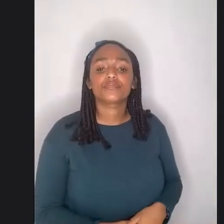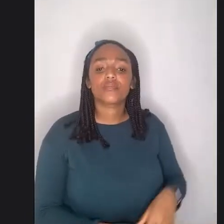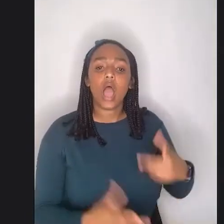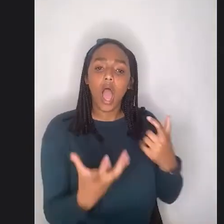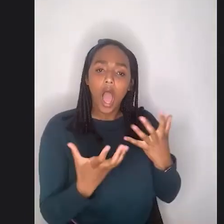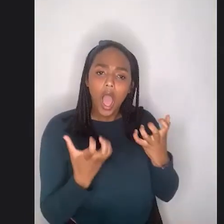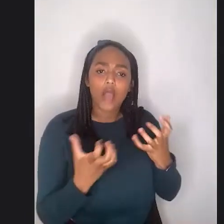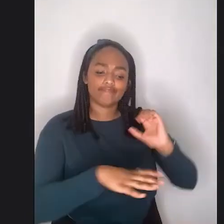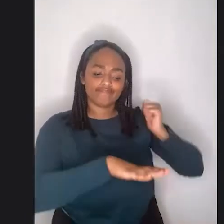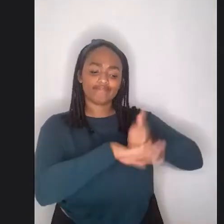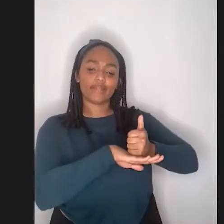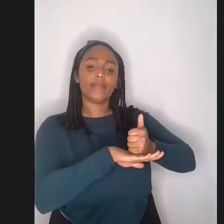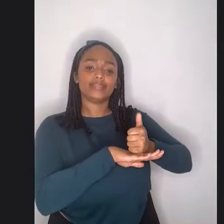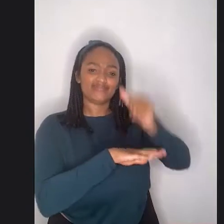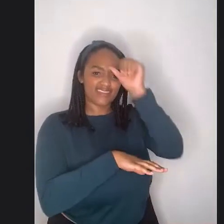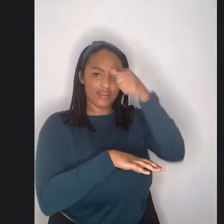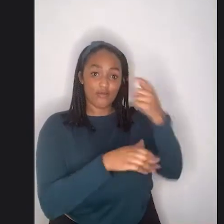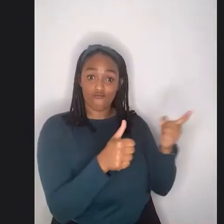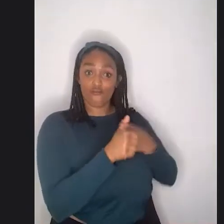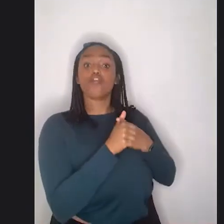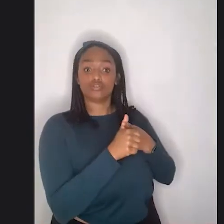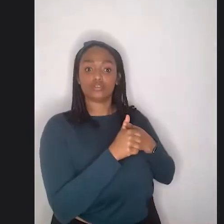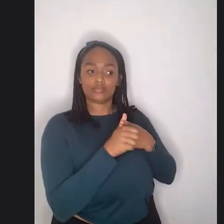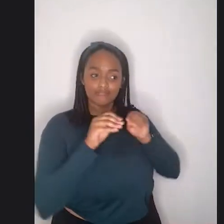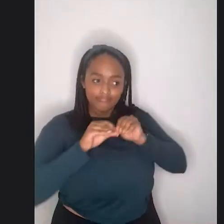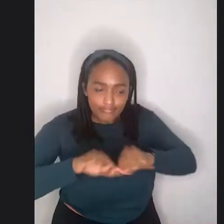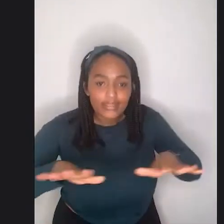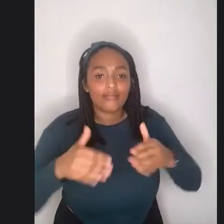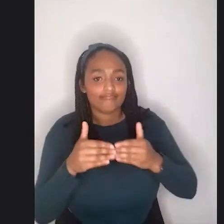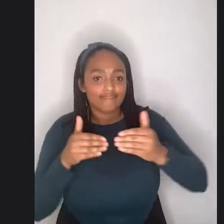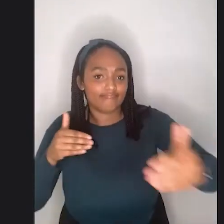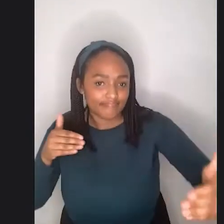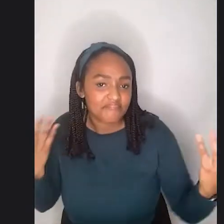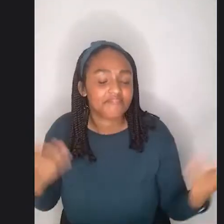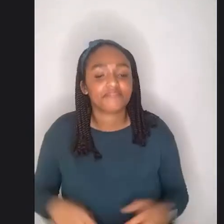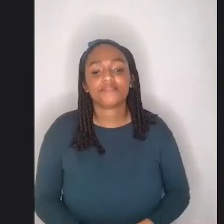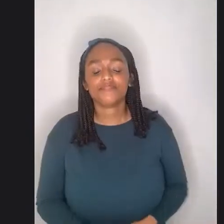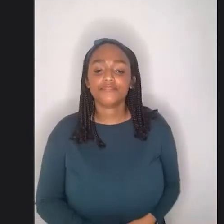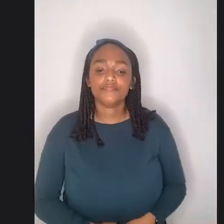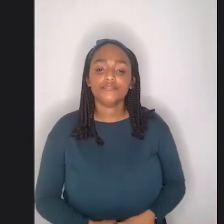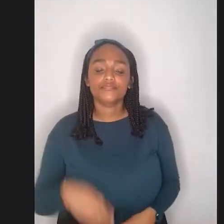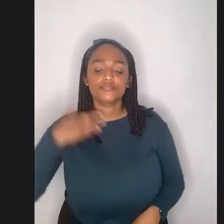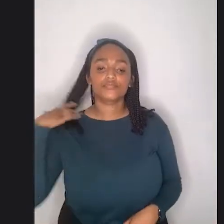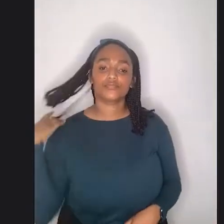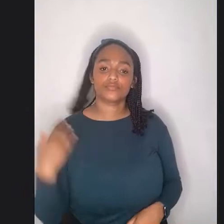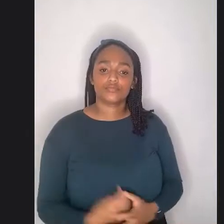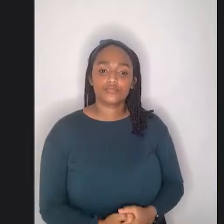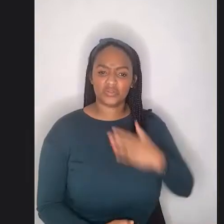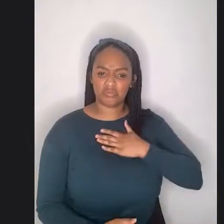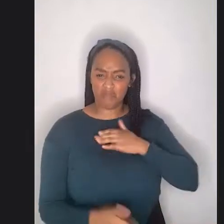and then they looked beyond and they were like, oh, okay. So they do this stuff as well. Um, so it's a mix of my,